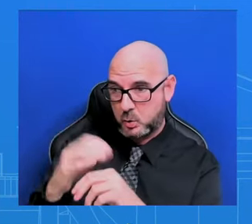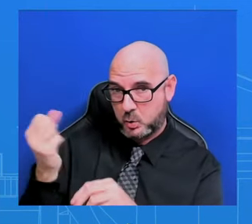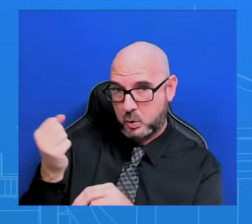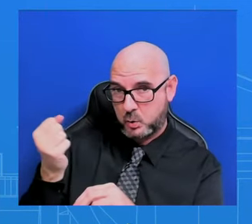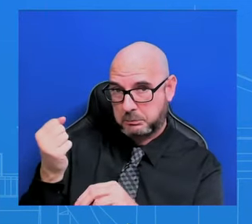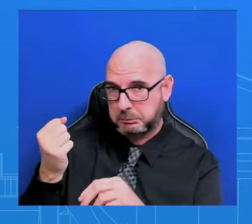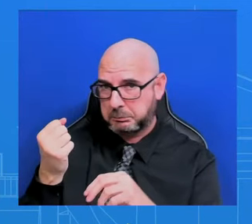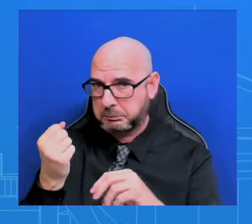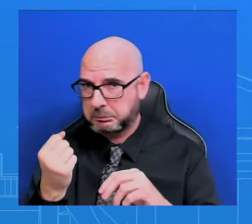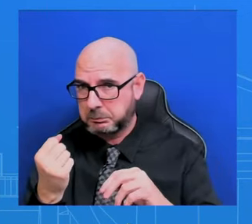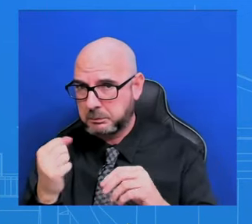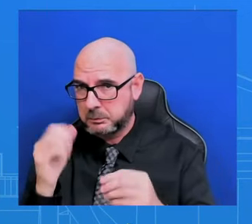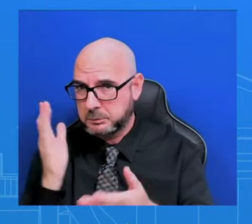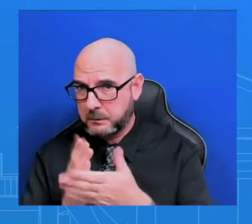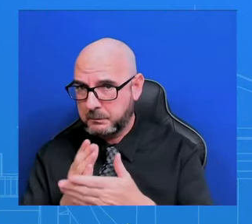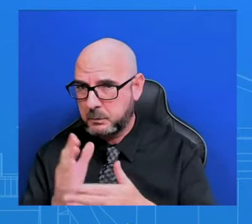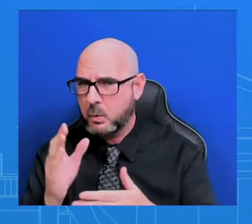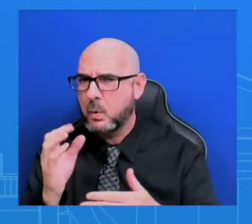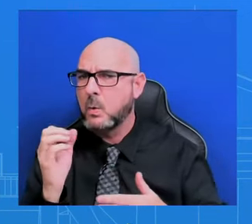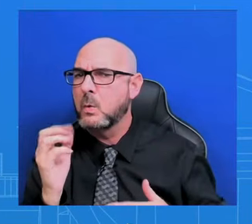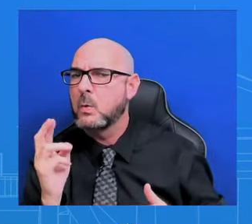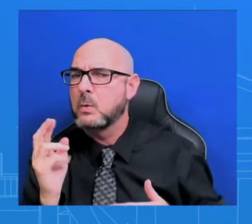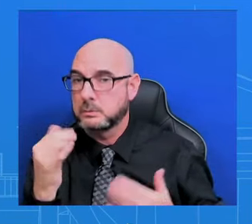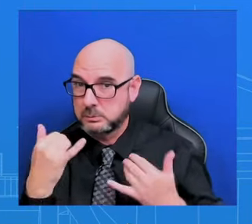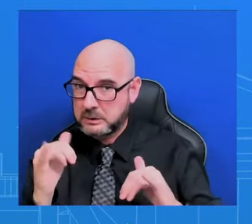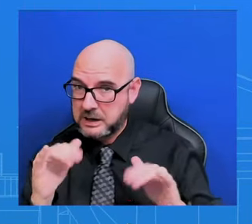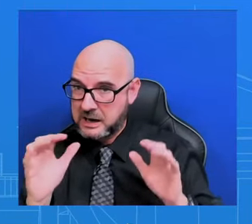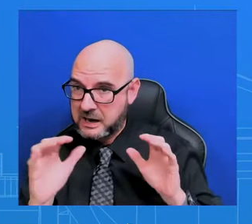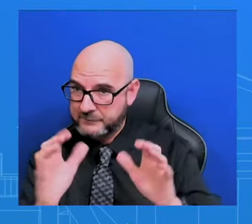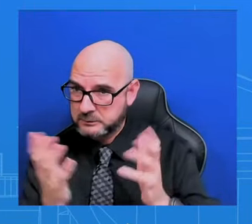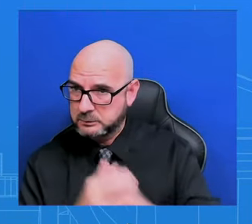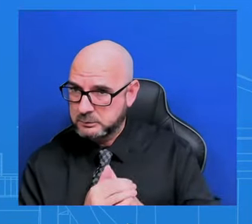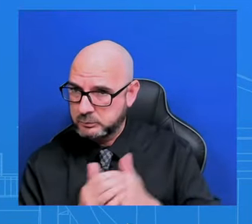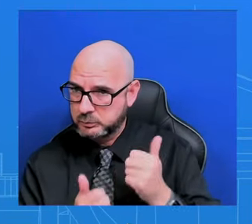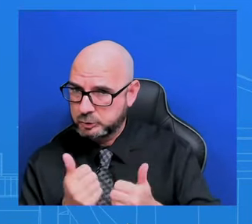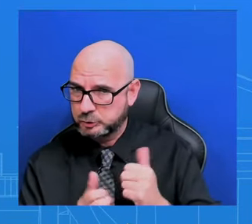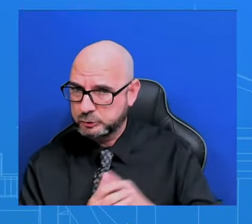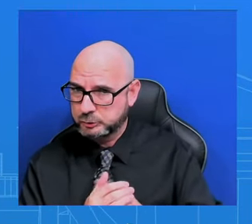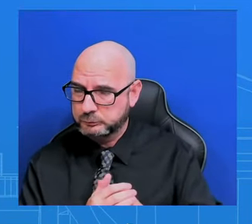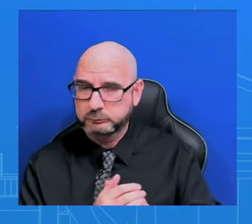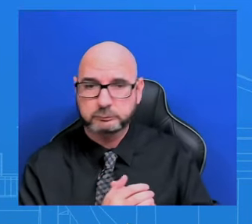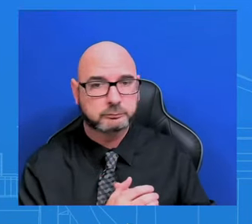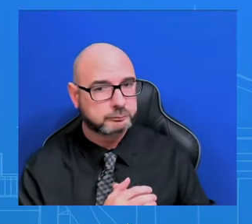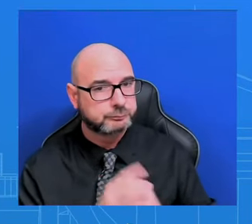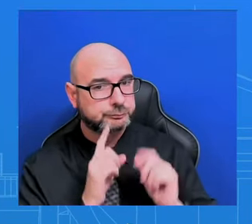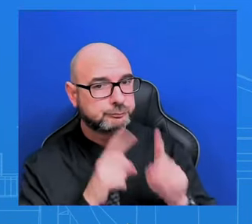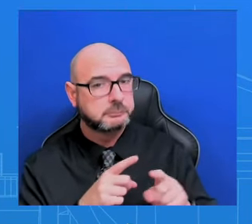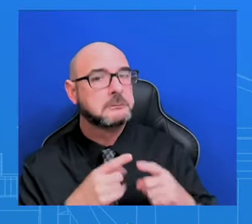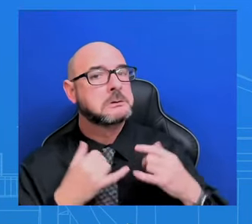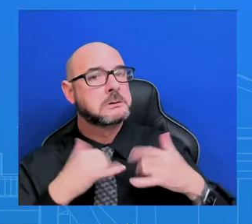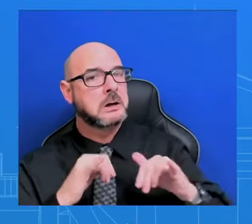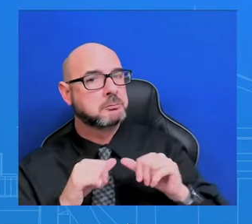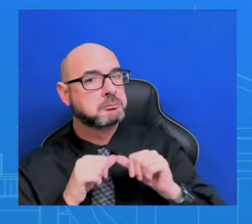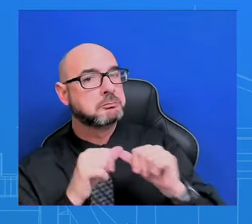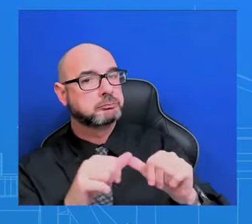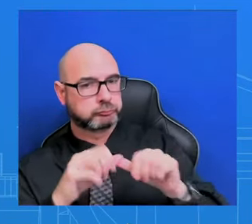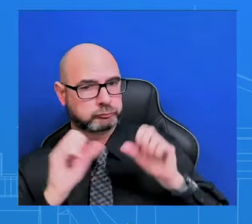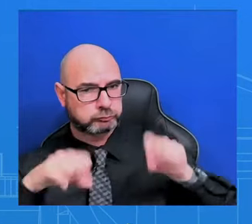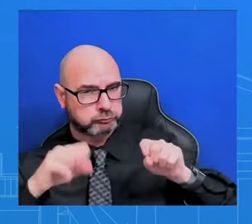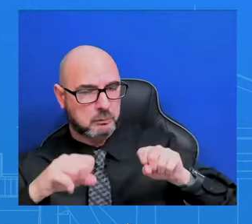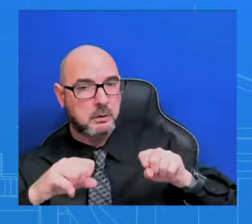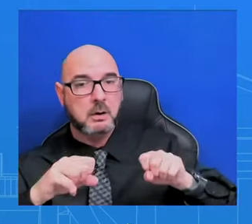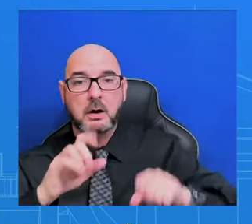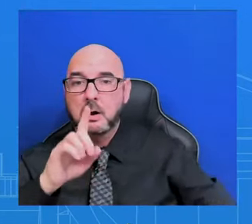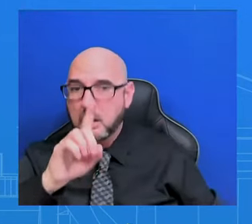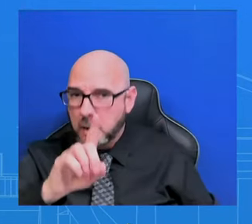something that's still an active part of Taiwan? The short answer is no, but look, that is a major rail corridor that actually we're